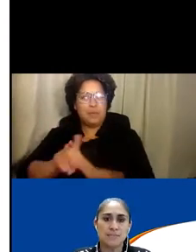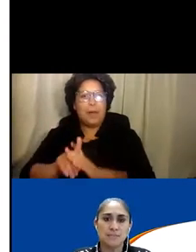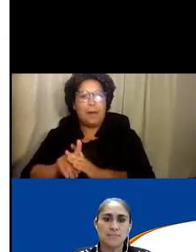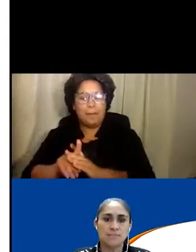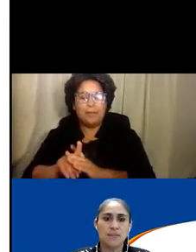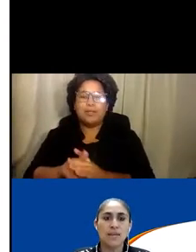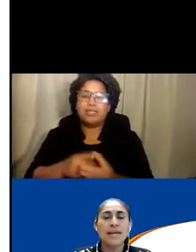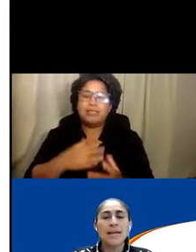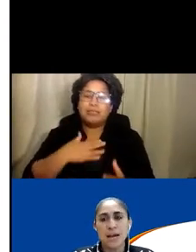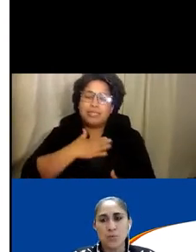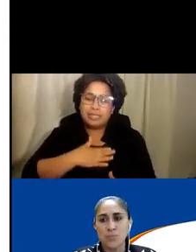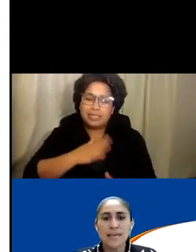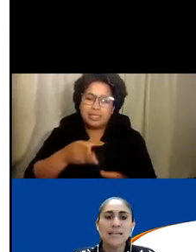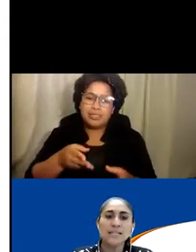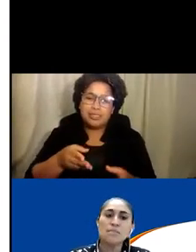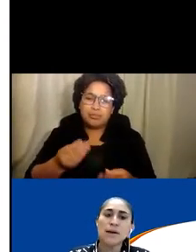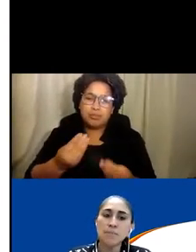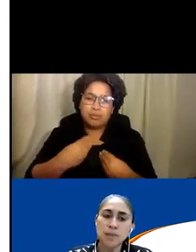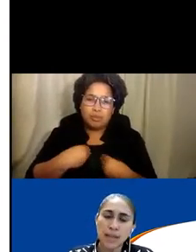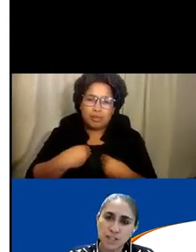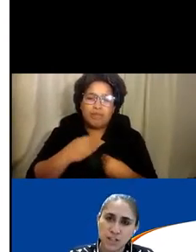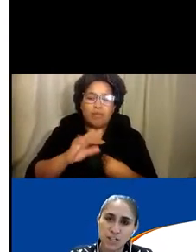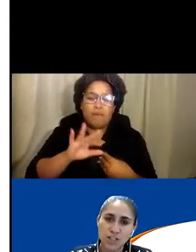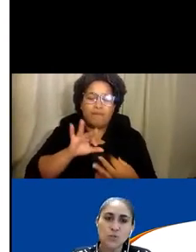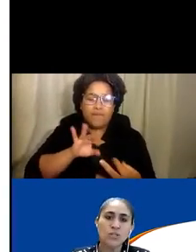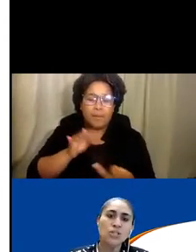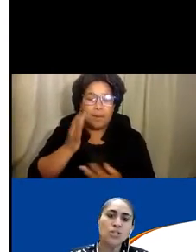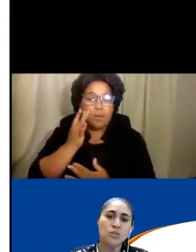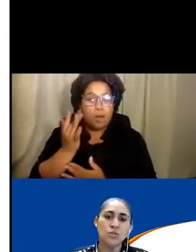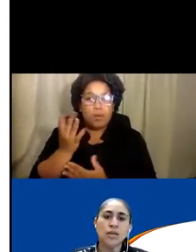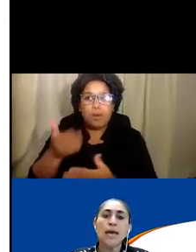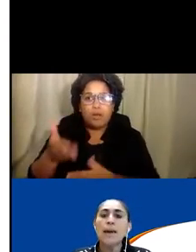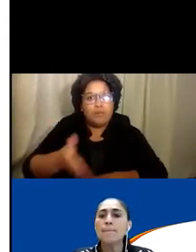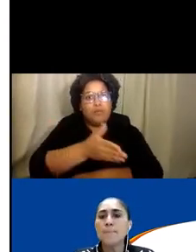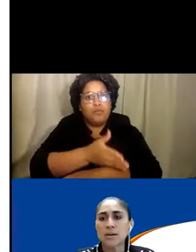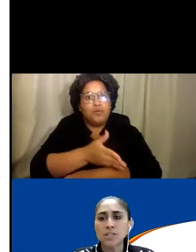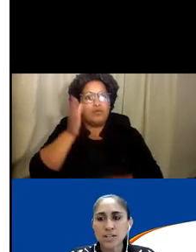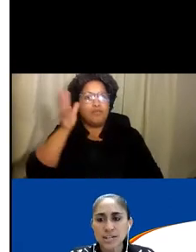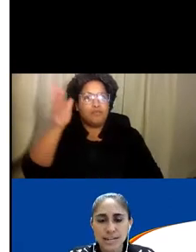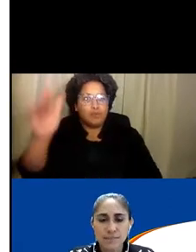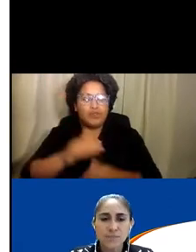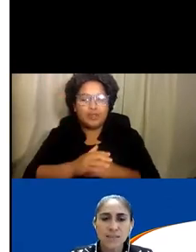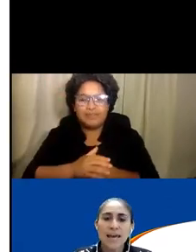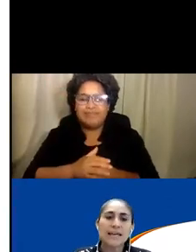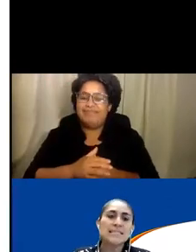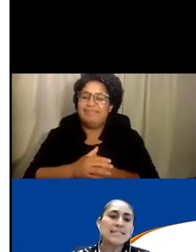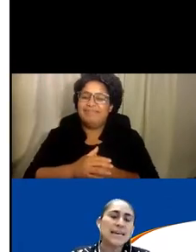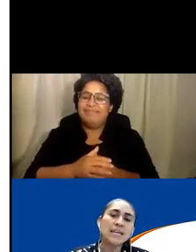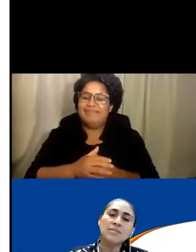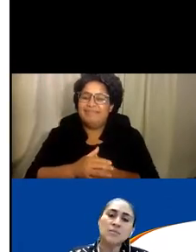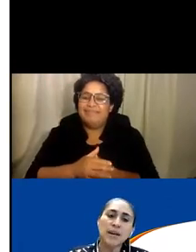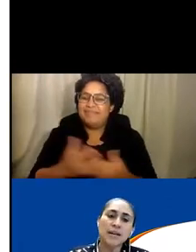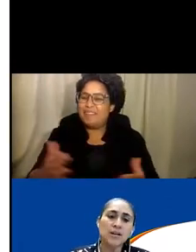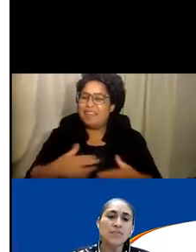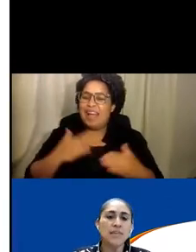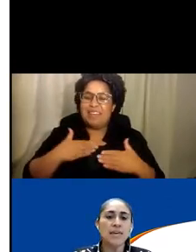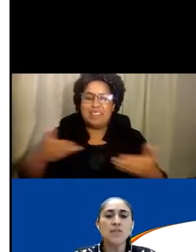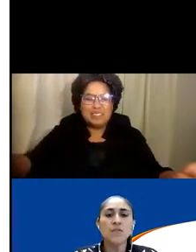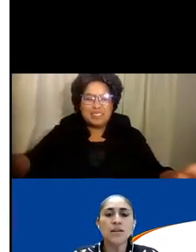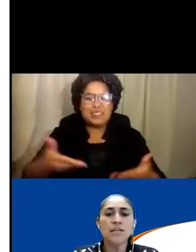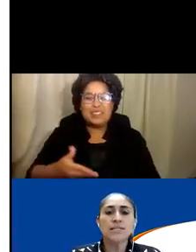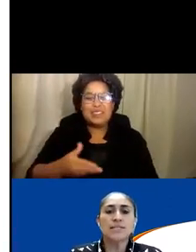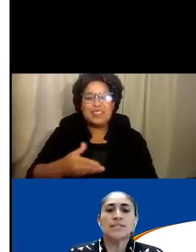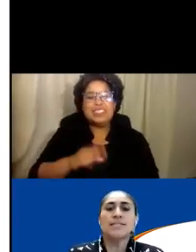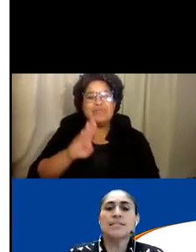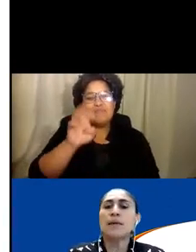events. Now it is my pleasure to introduce Barry Giordini, Executive Director of the